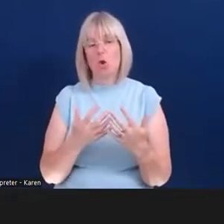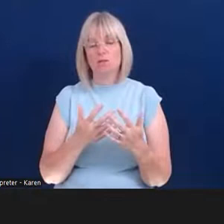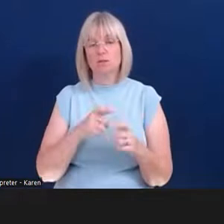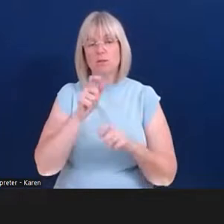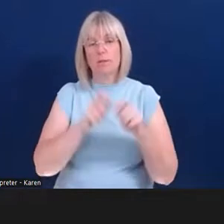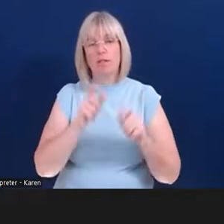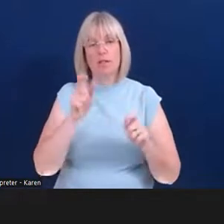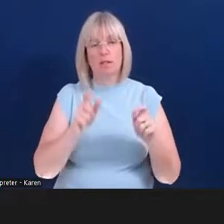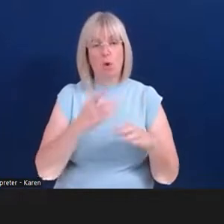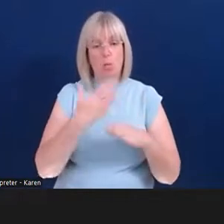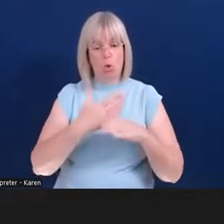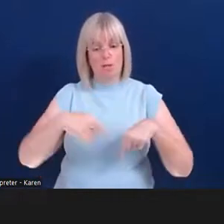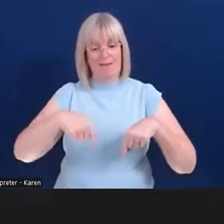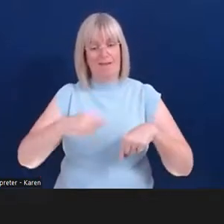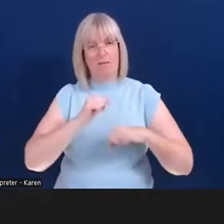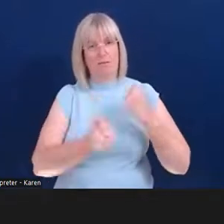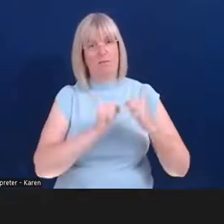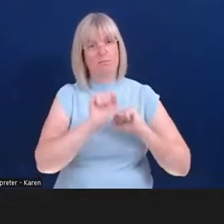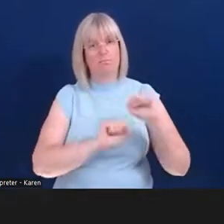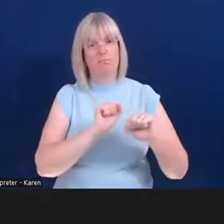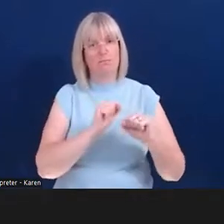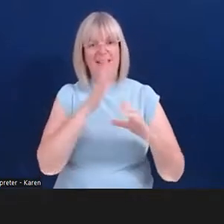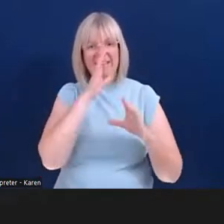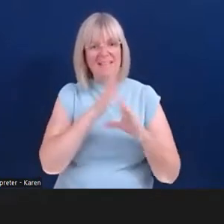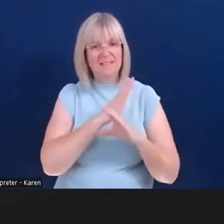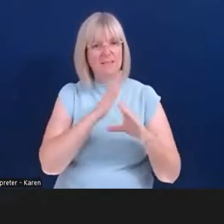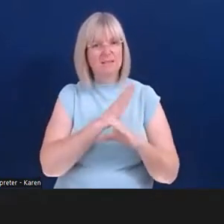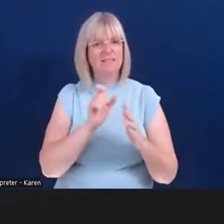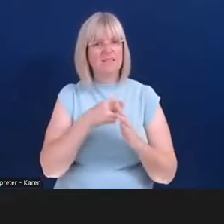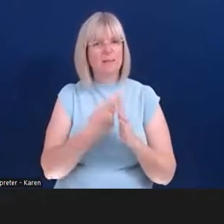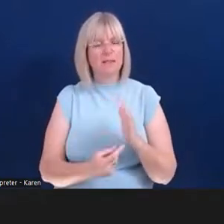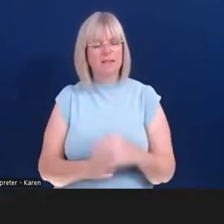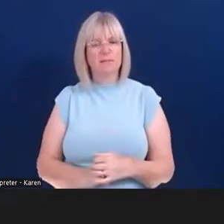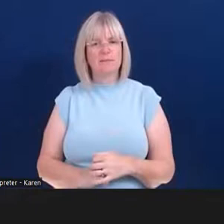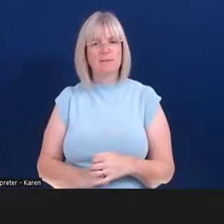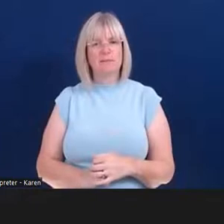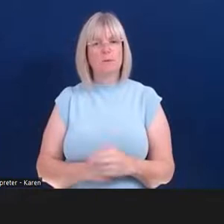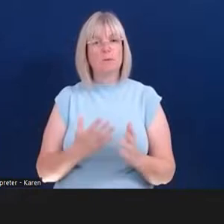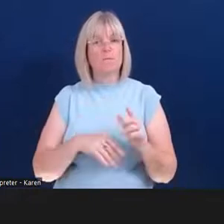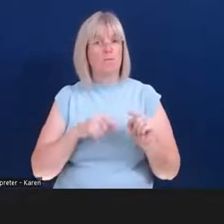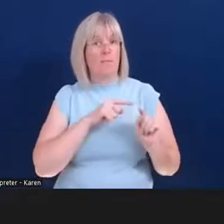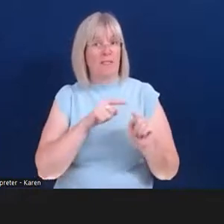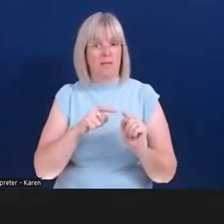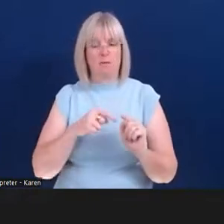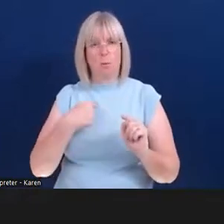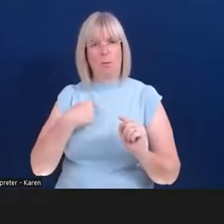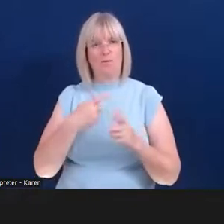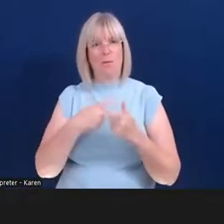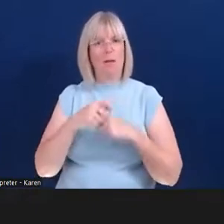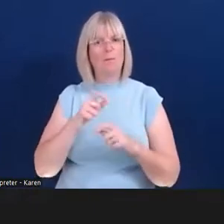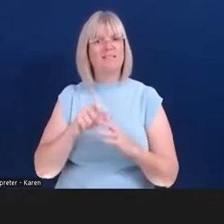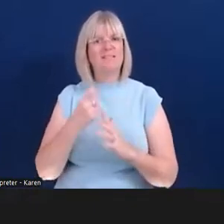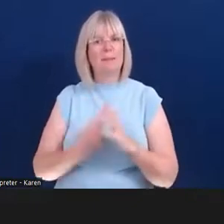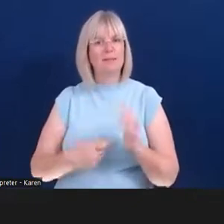the workplace. And through that, we have become a disability confident employer.